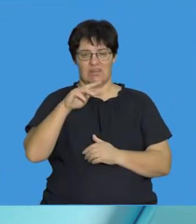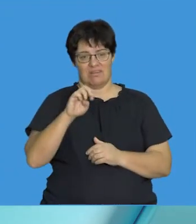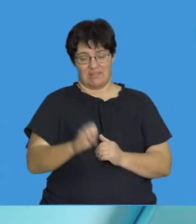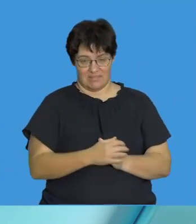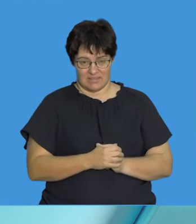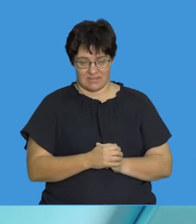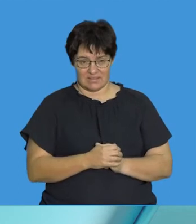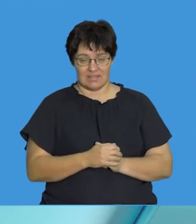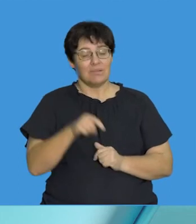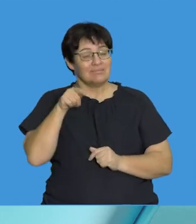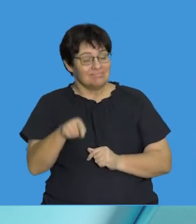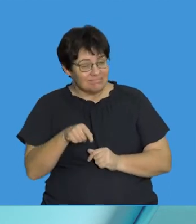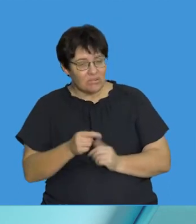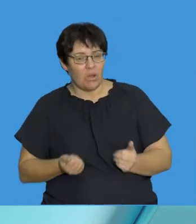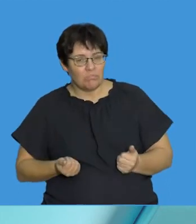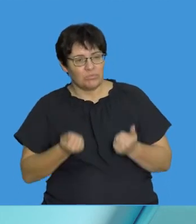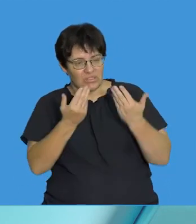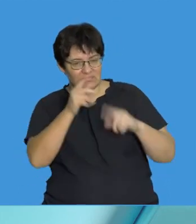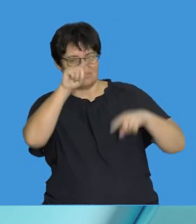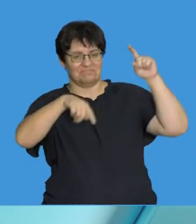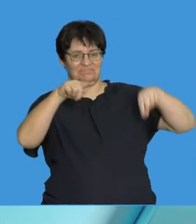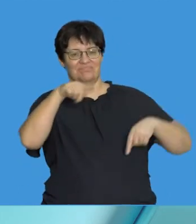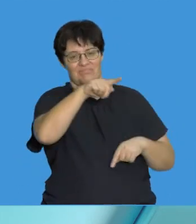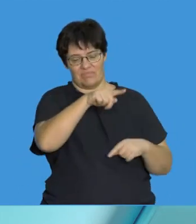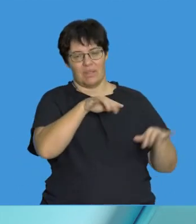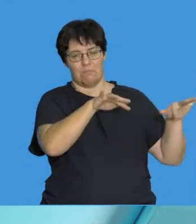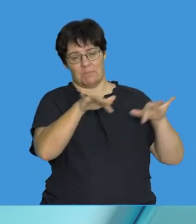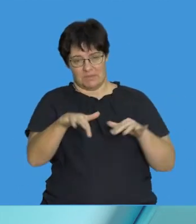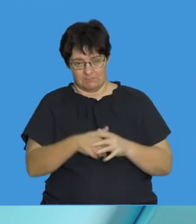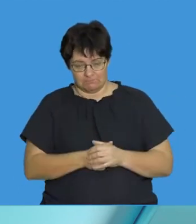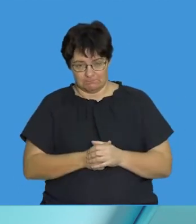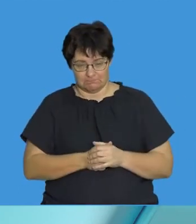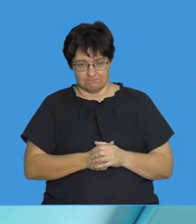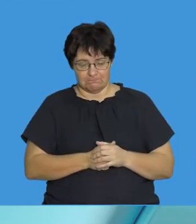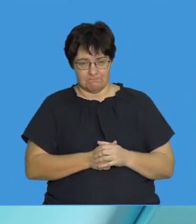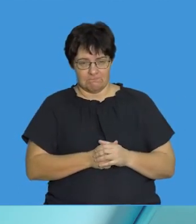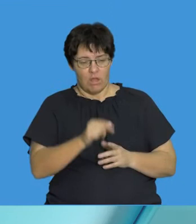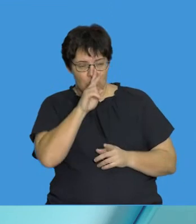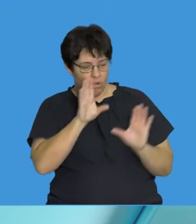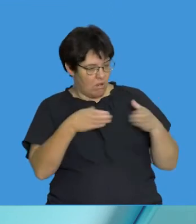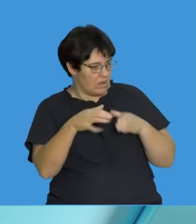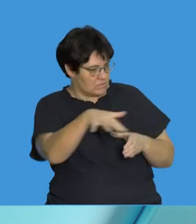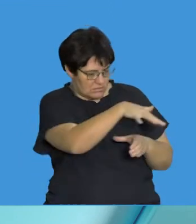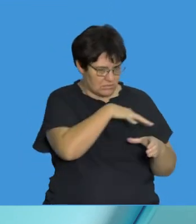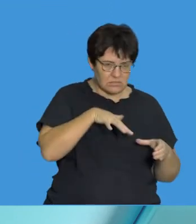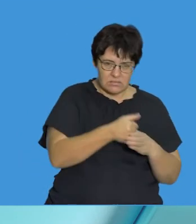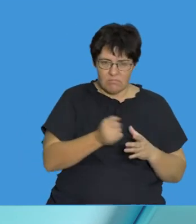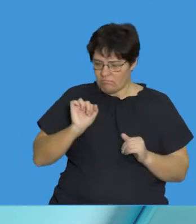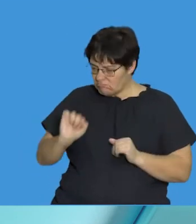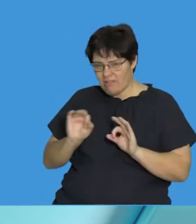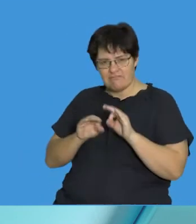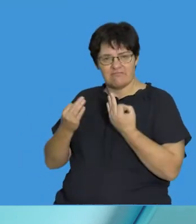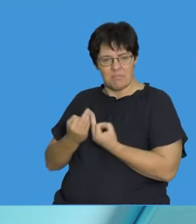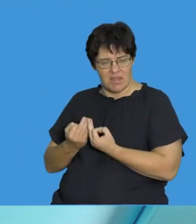more than that, that is what produces variation in a population. So, when you look around in your class and if you look at your family,